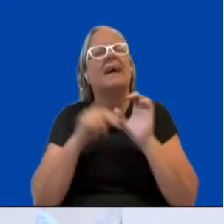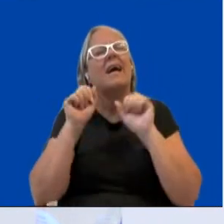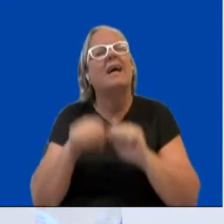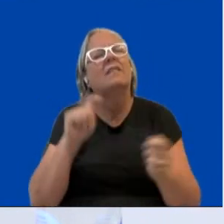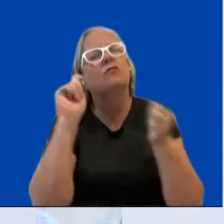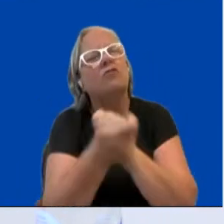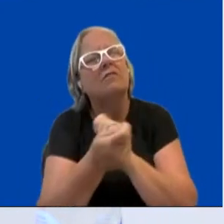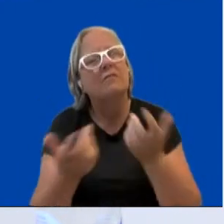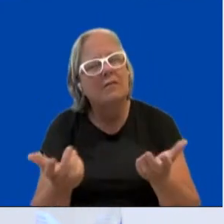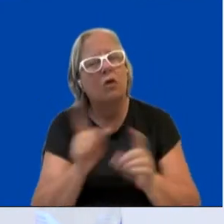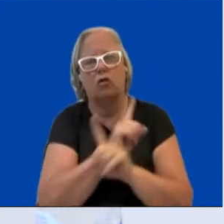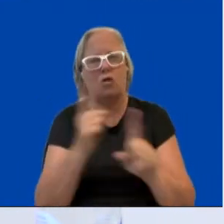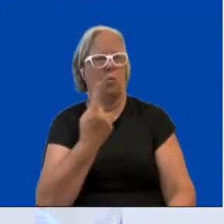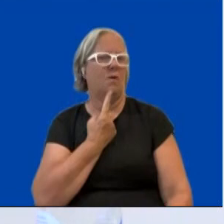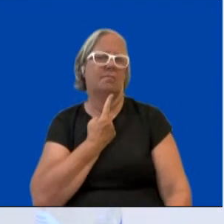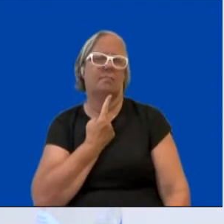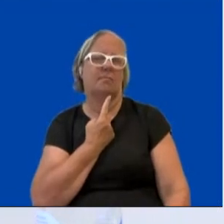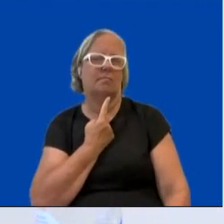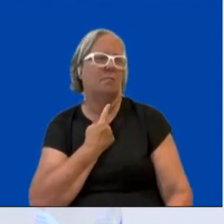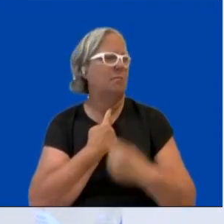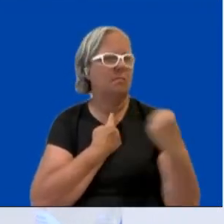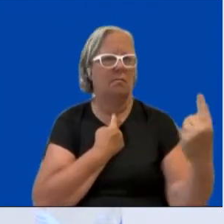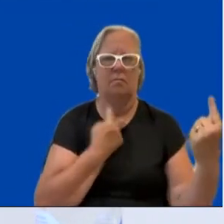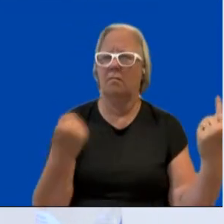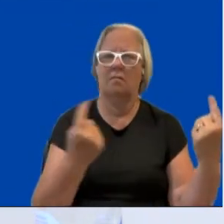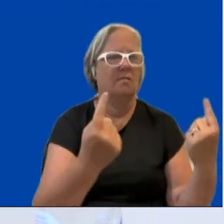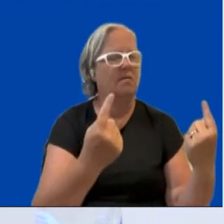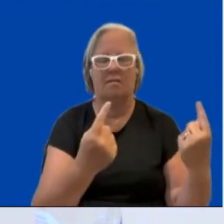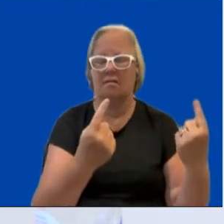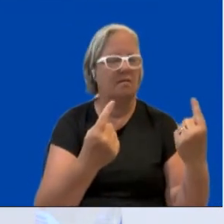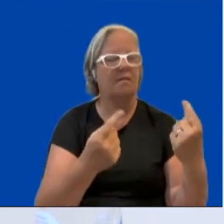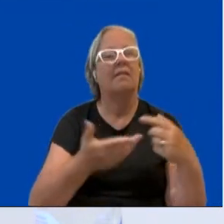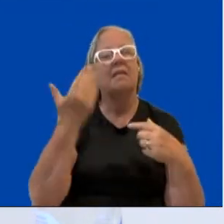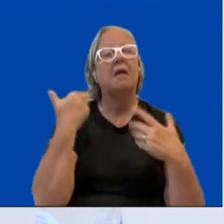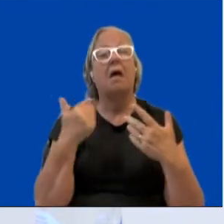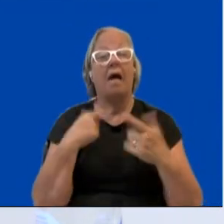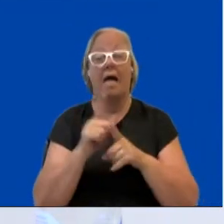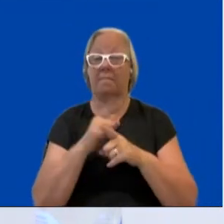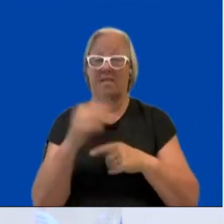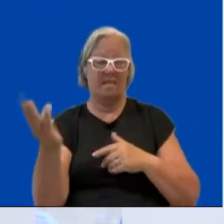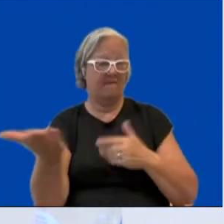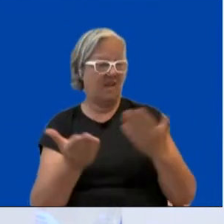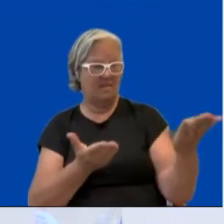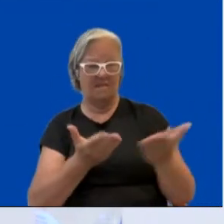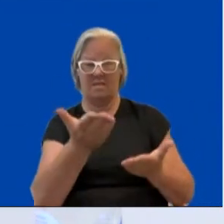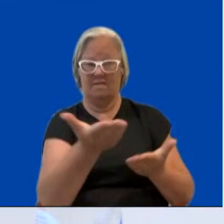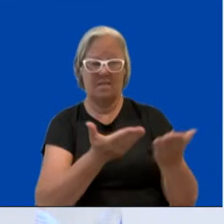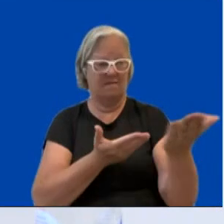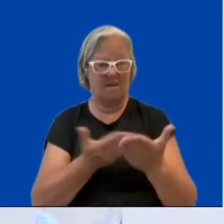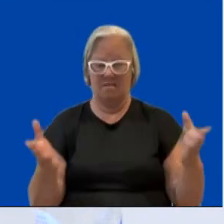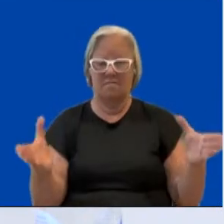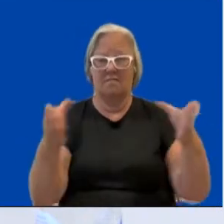decided to invite, let's say, everyone to formulate their three steps forward. So